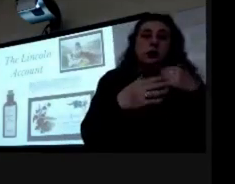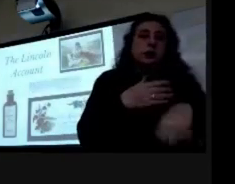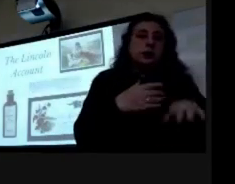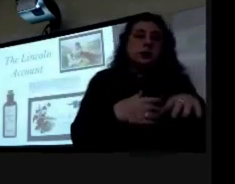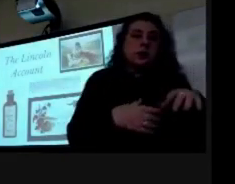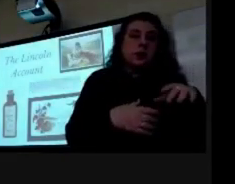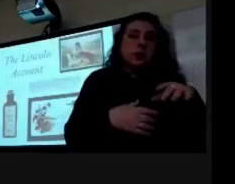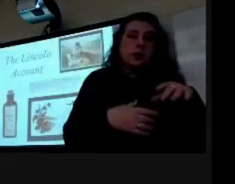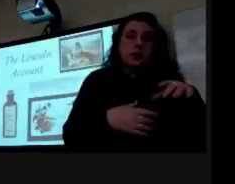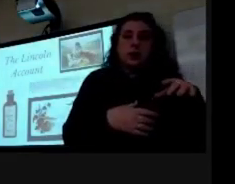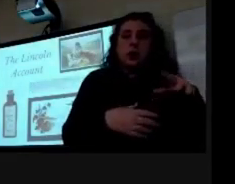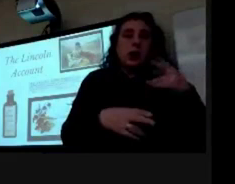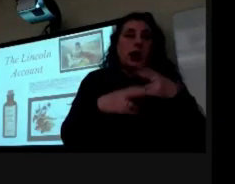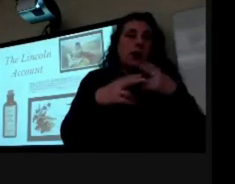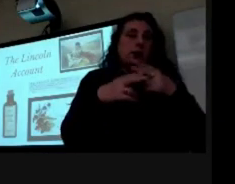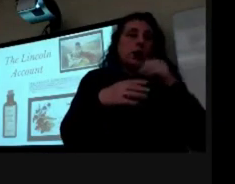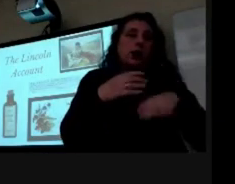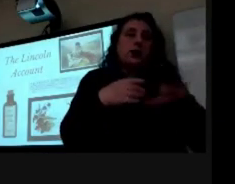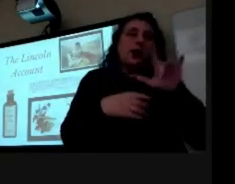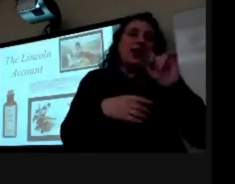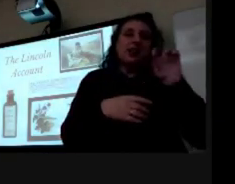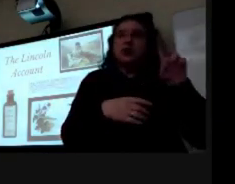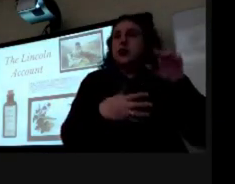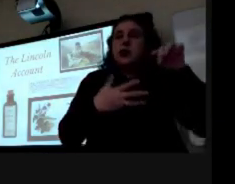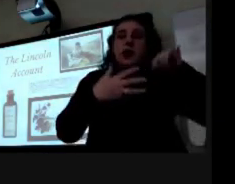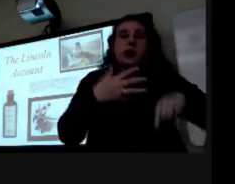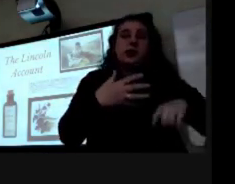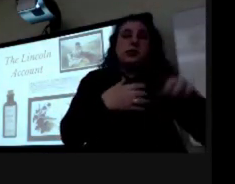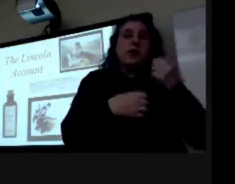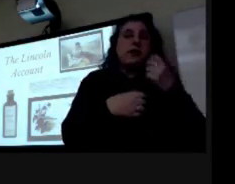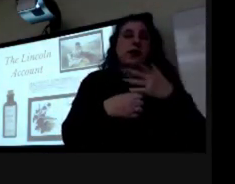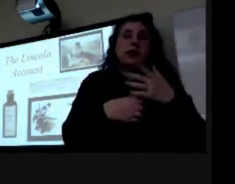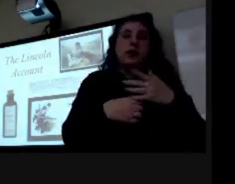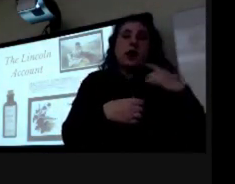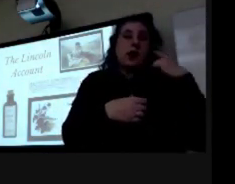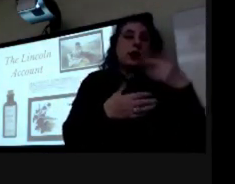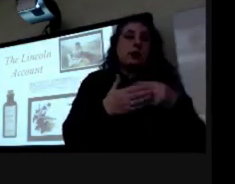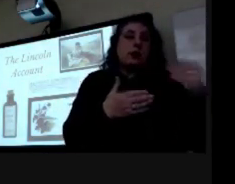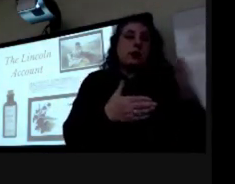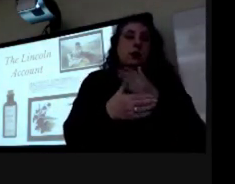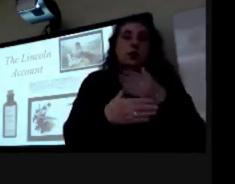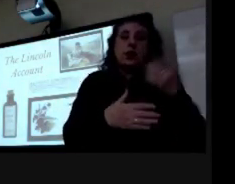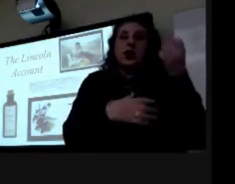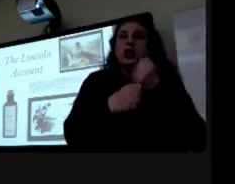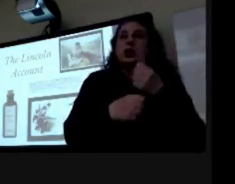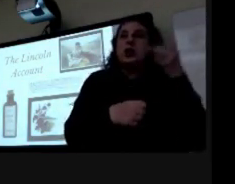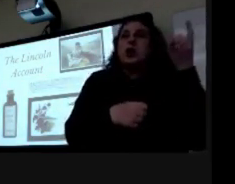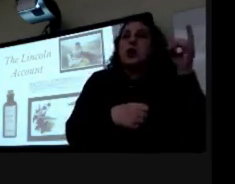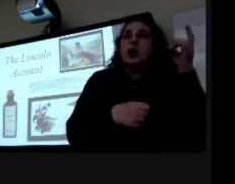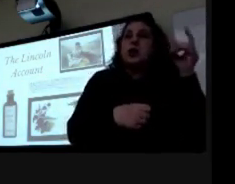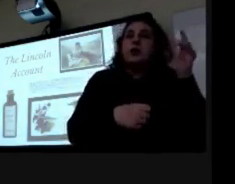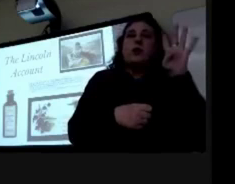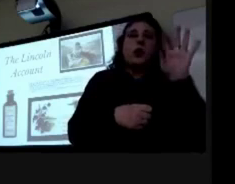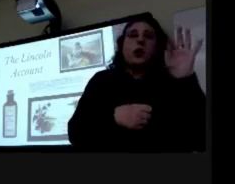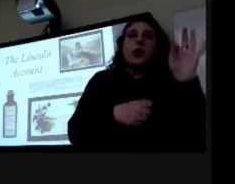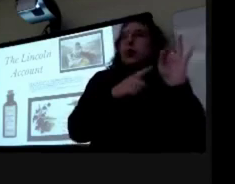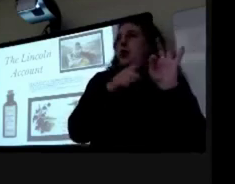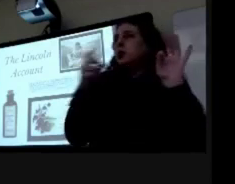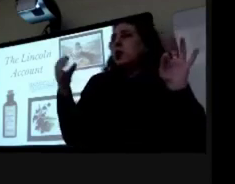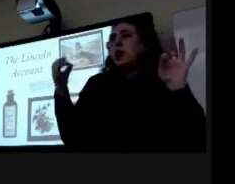presidential library and the list everything the lingons bought between the years 1849 and 1860.